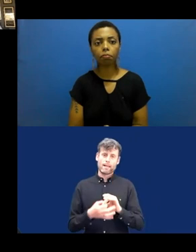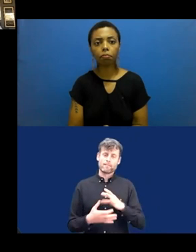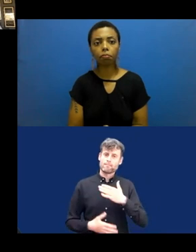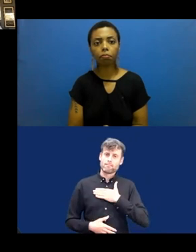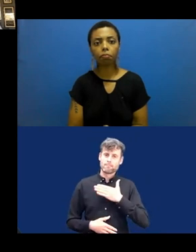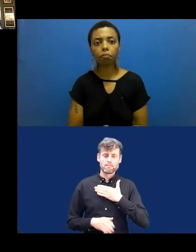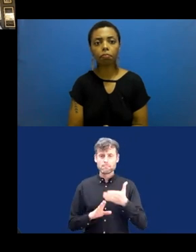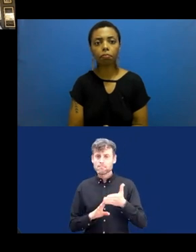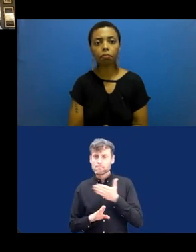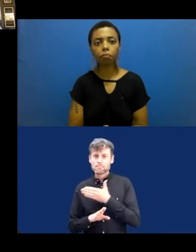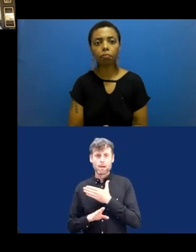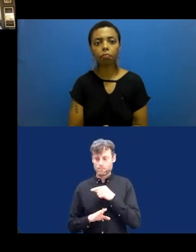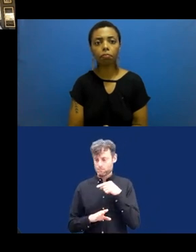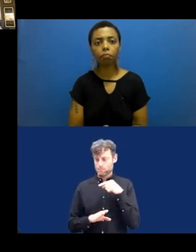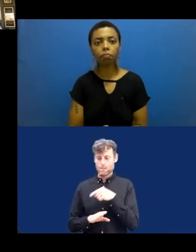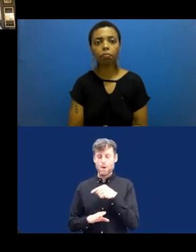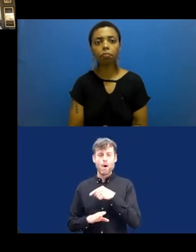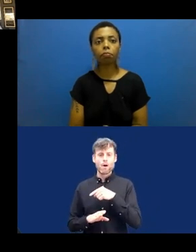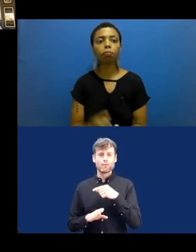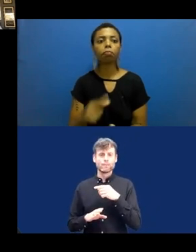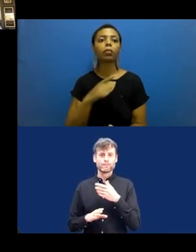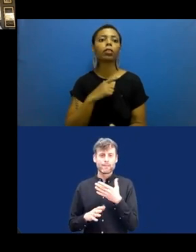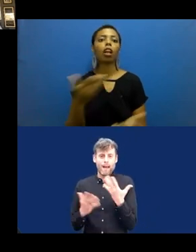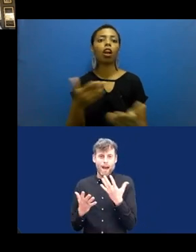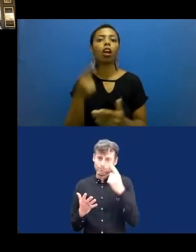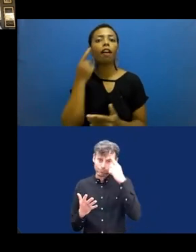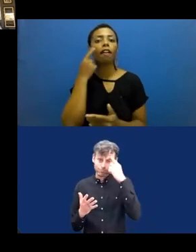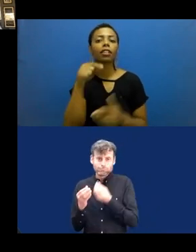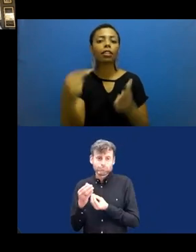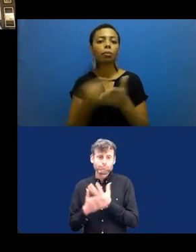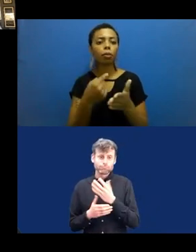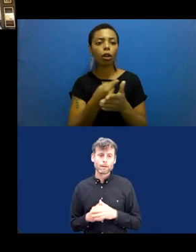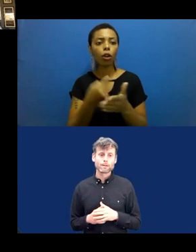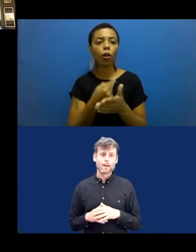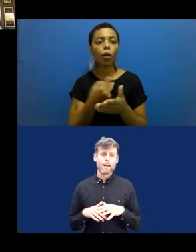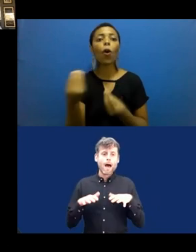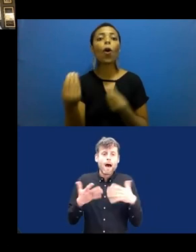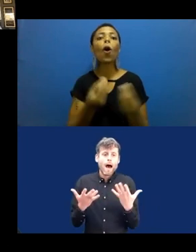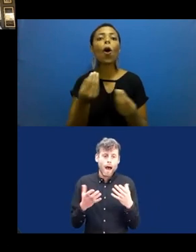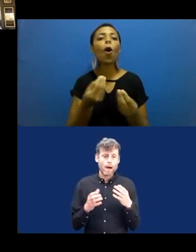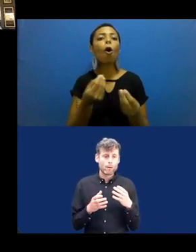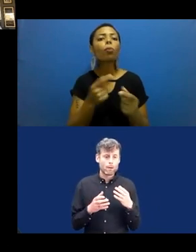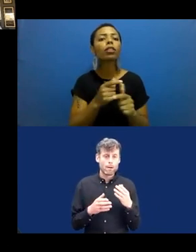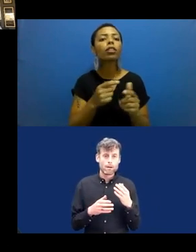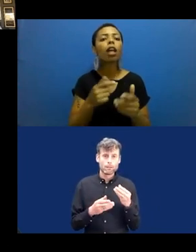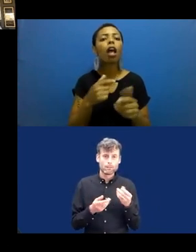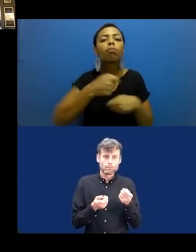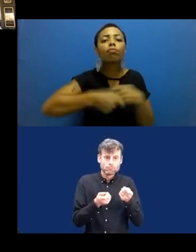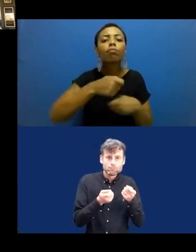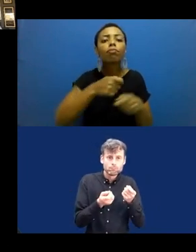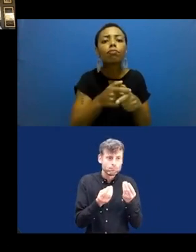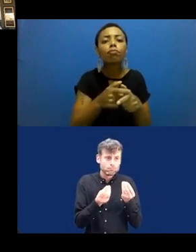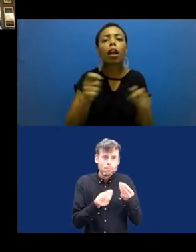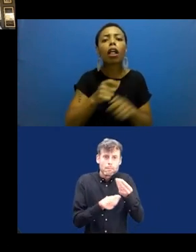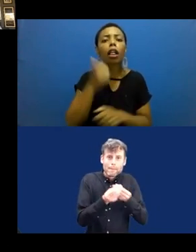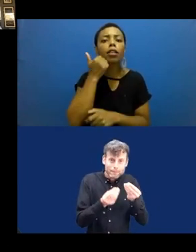I'm to answer questions. How small business and science can meet each other's expectations? What did we learn